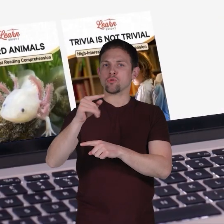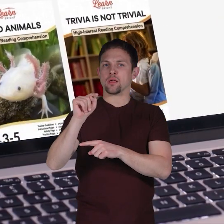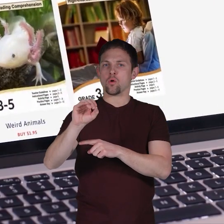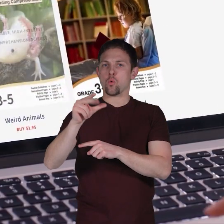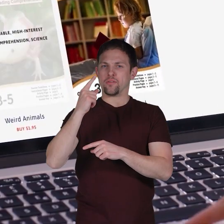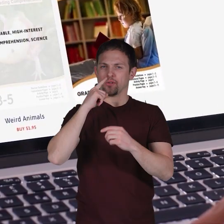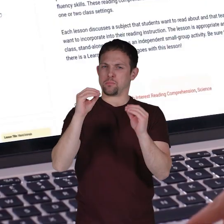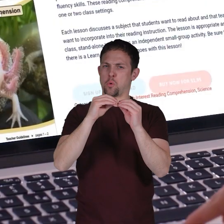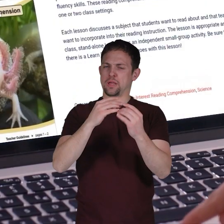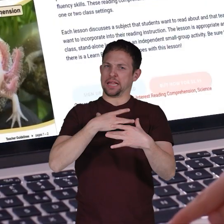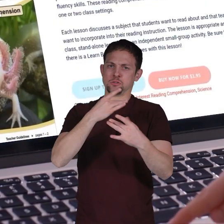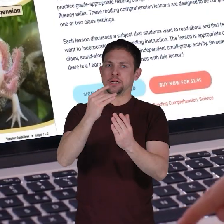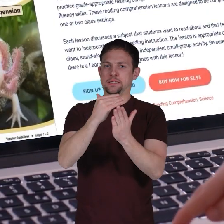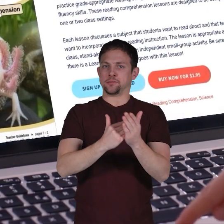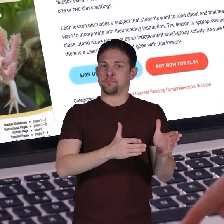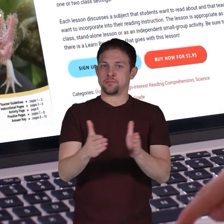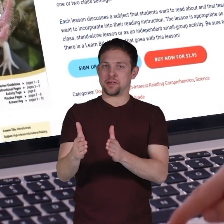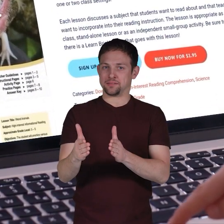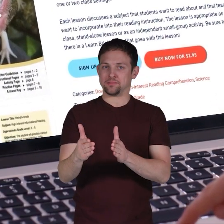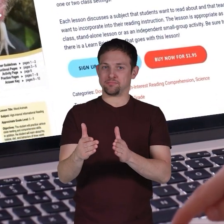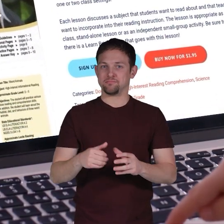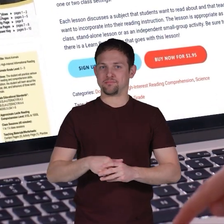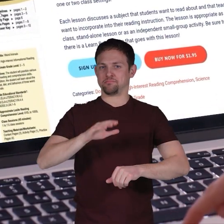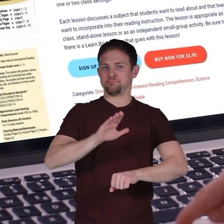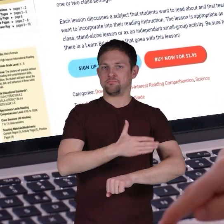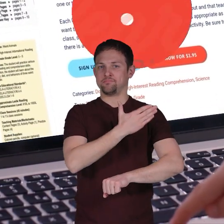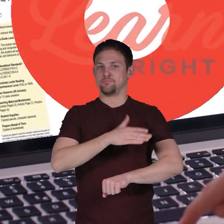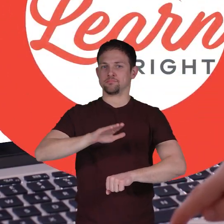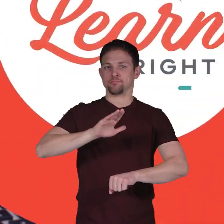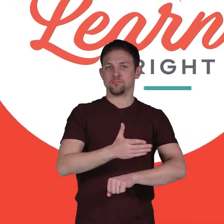.org for even more interesting lesson plans